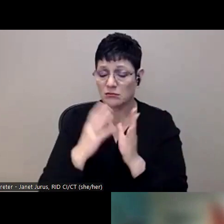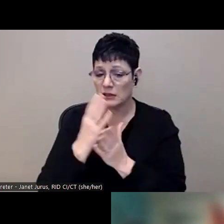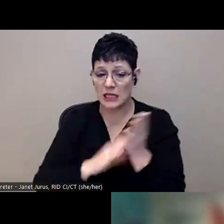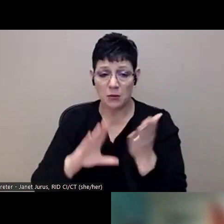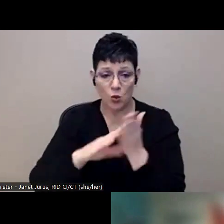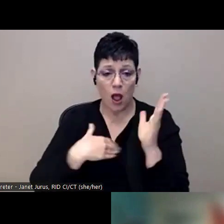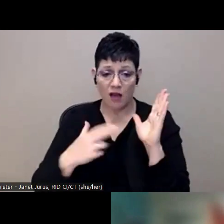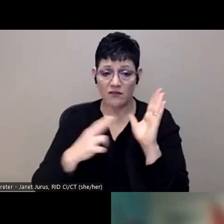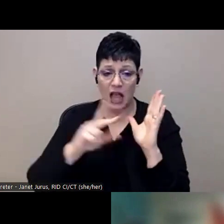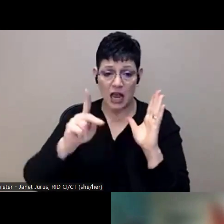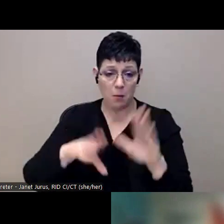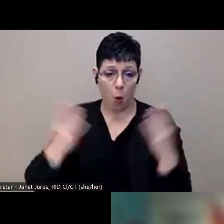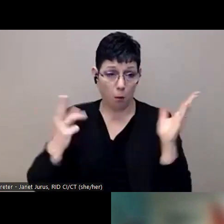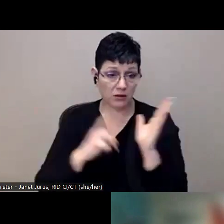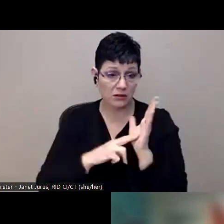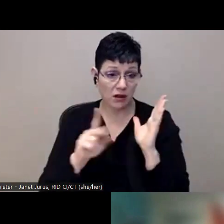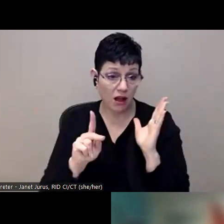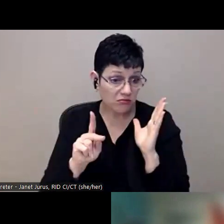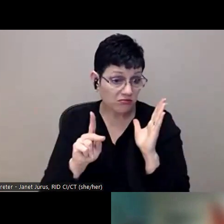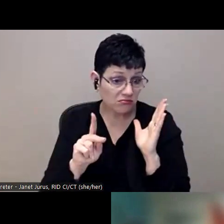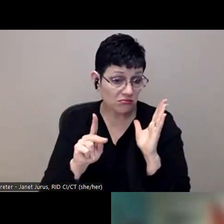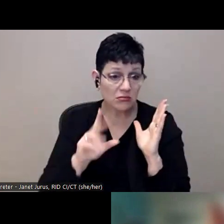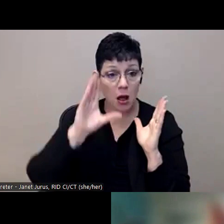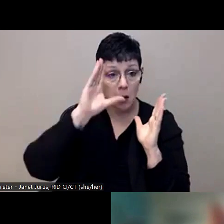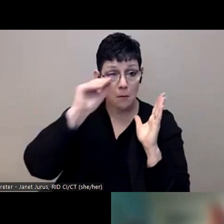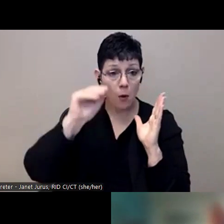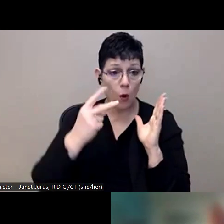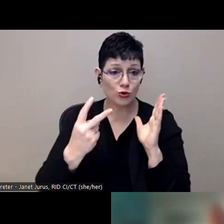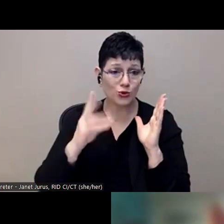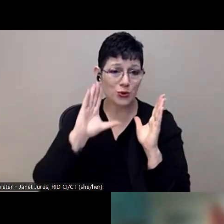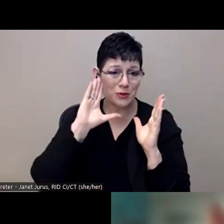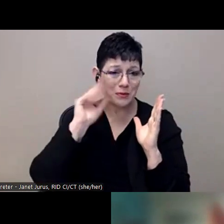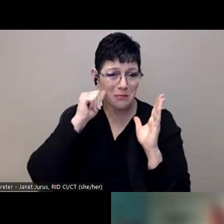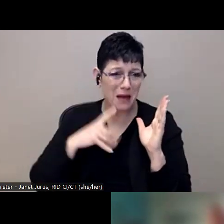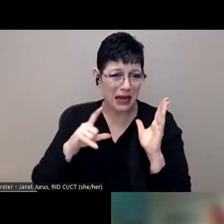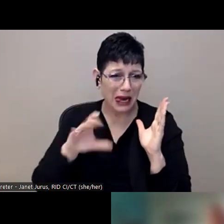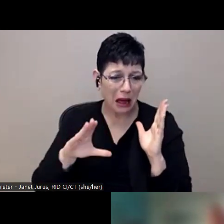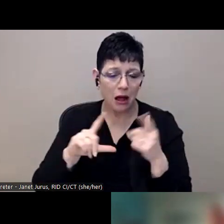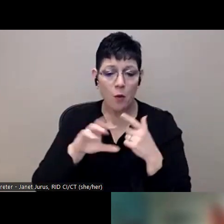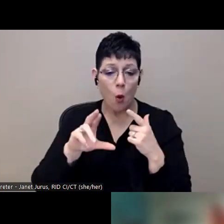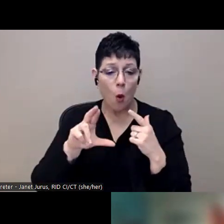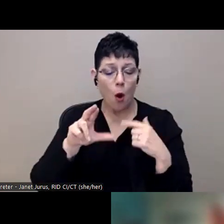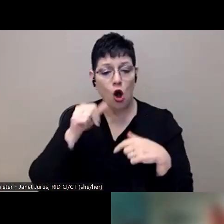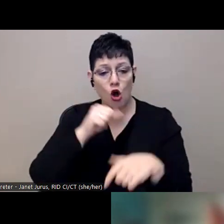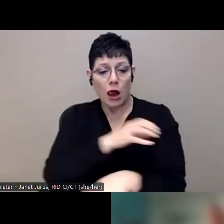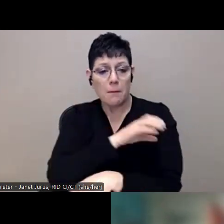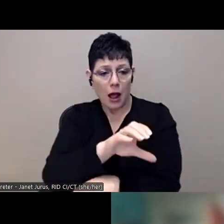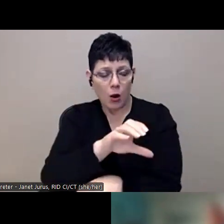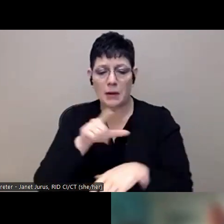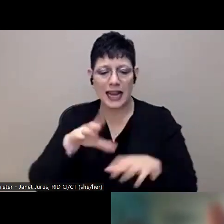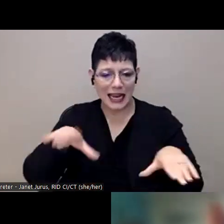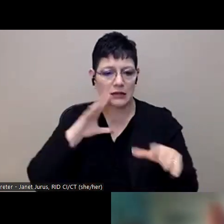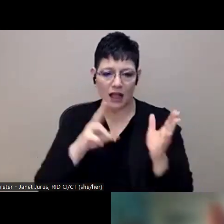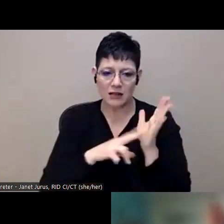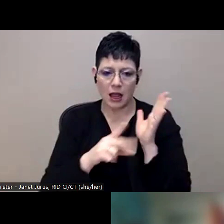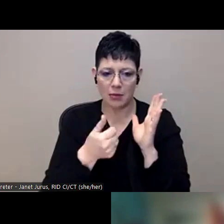signups like, hey, we're going to have a Boys to Men club or, oh, we're going to do Girl Empowerment. And kids can opt in. The biggest